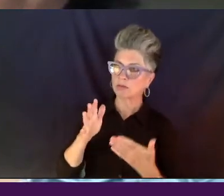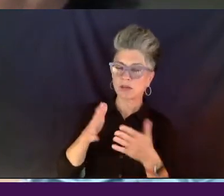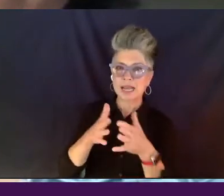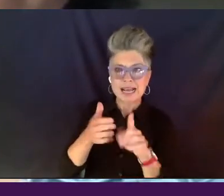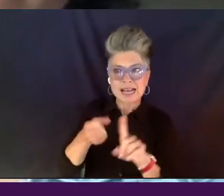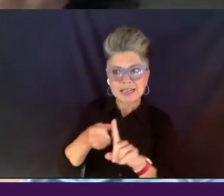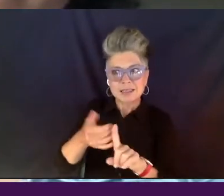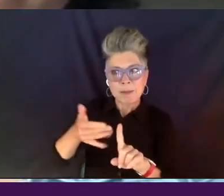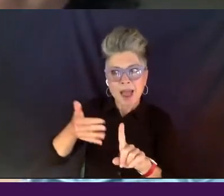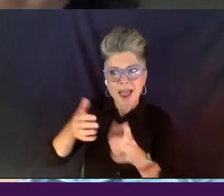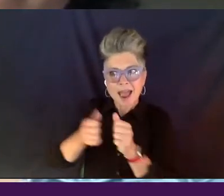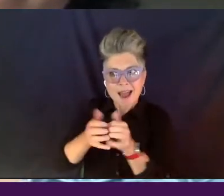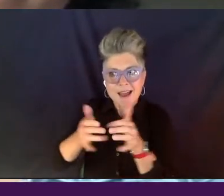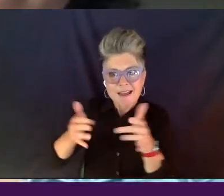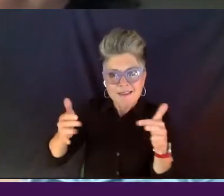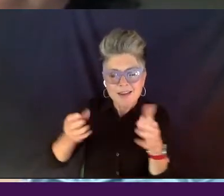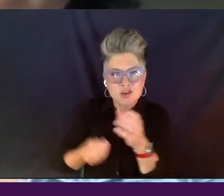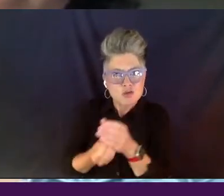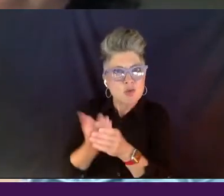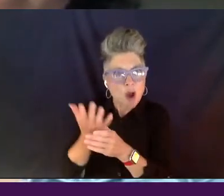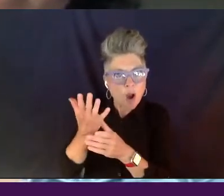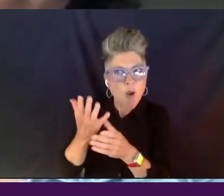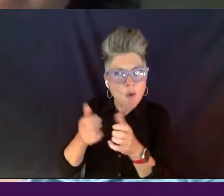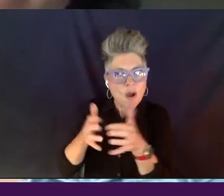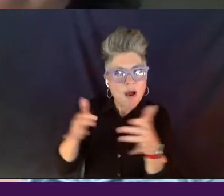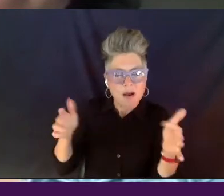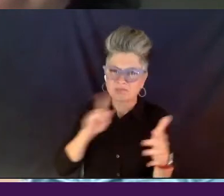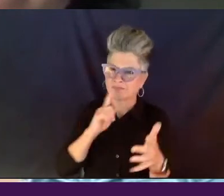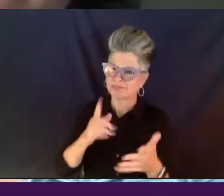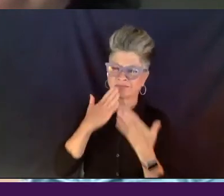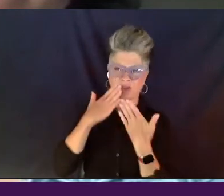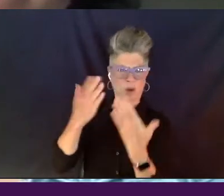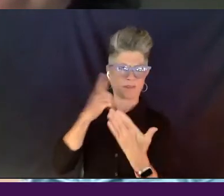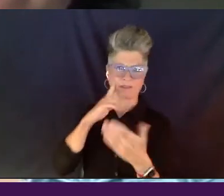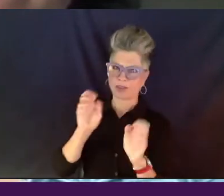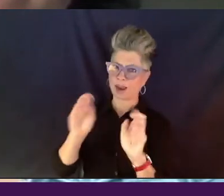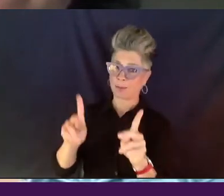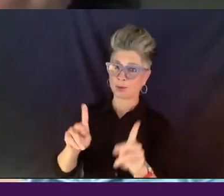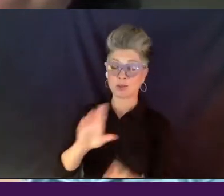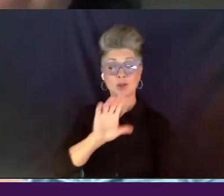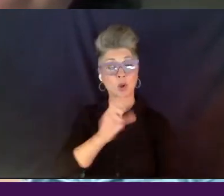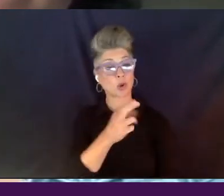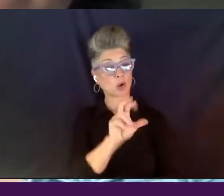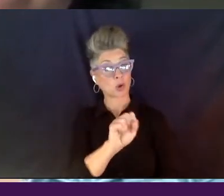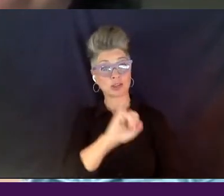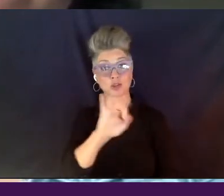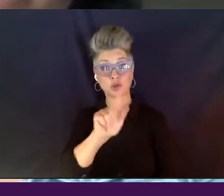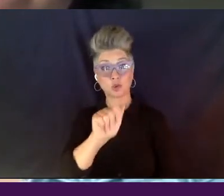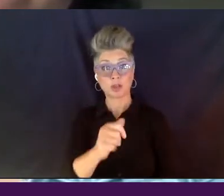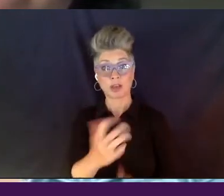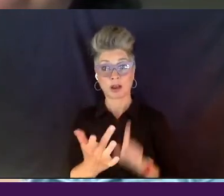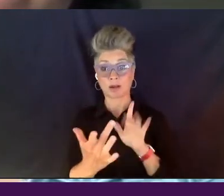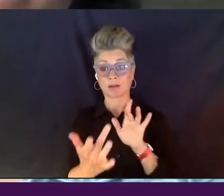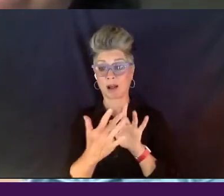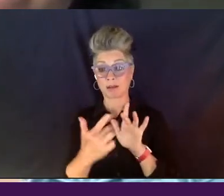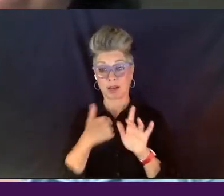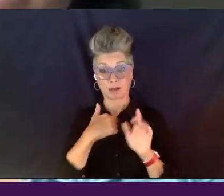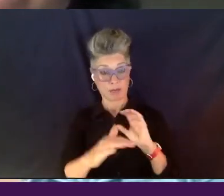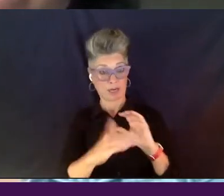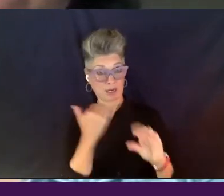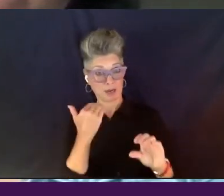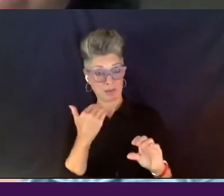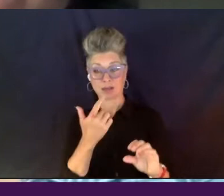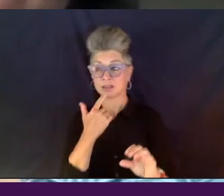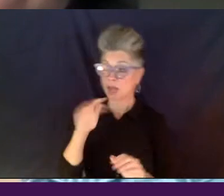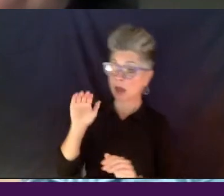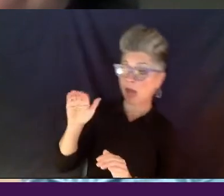And, um, I'm really grateful for the opportunity. Um, and so when Chris and Julia reached out to me via email and said, Hey, what are you up to?